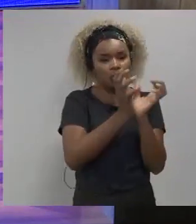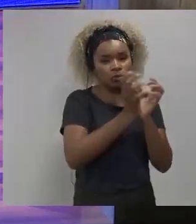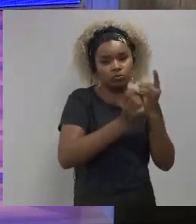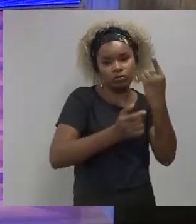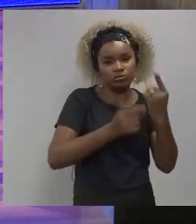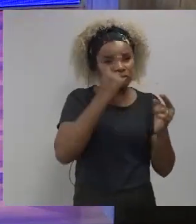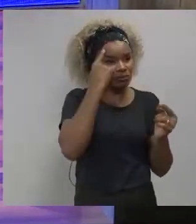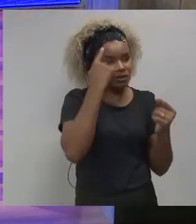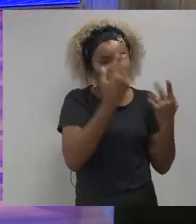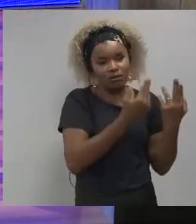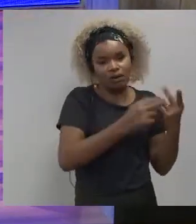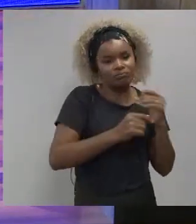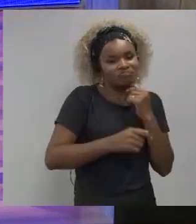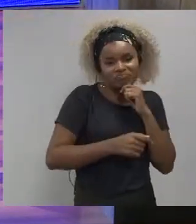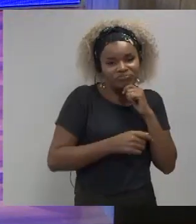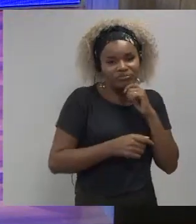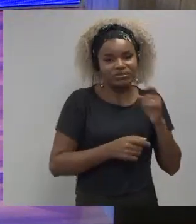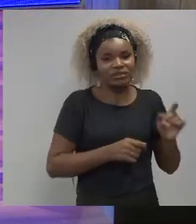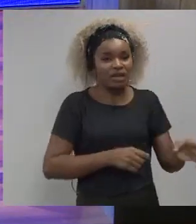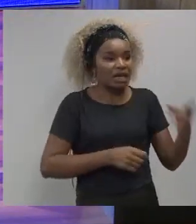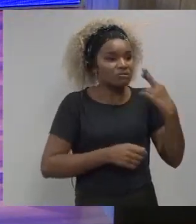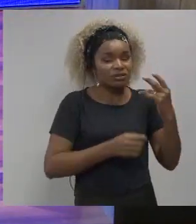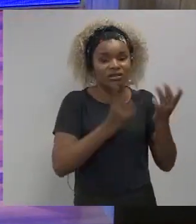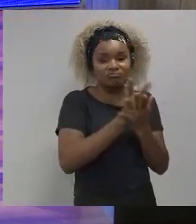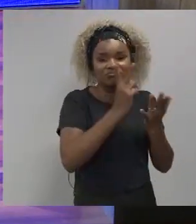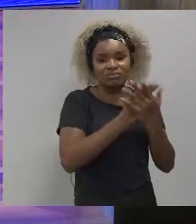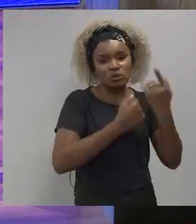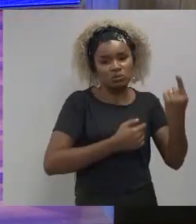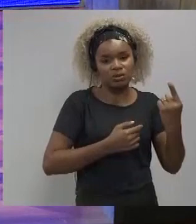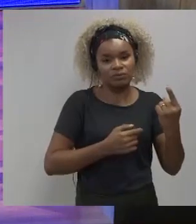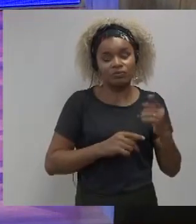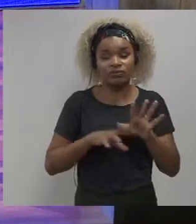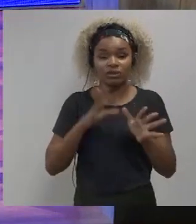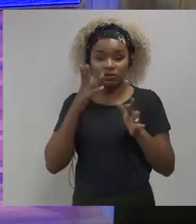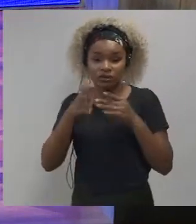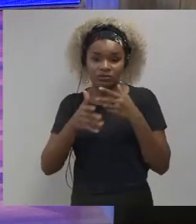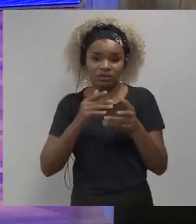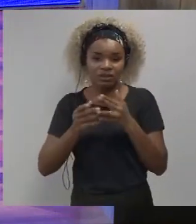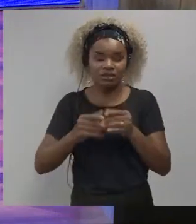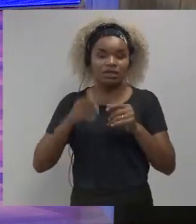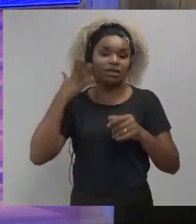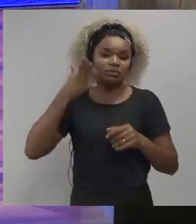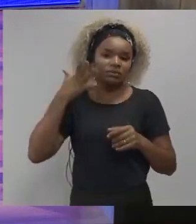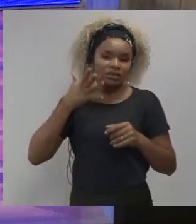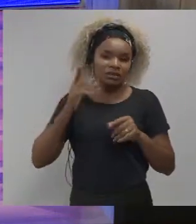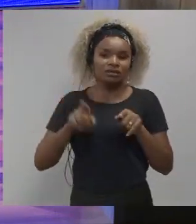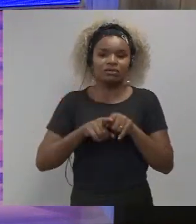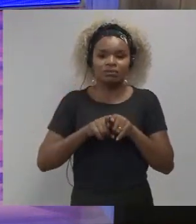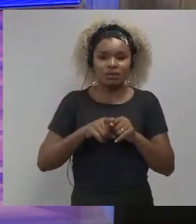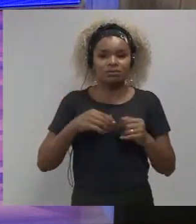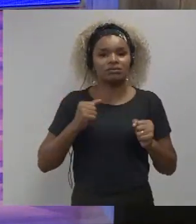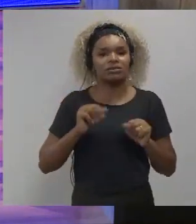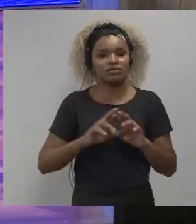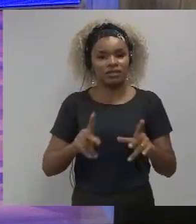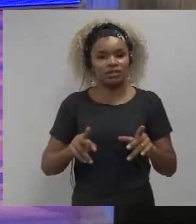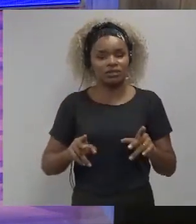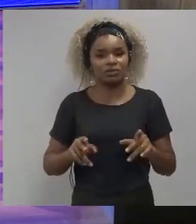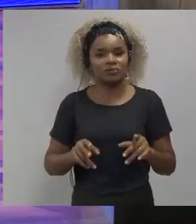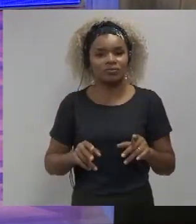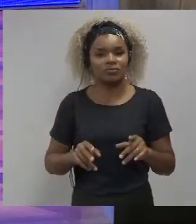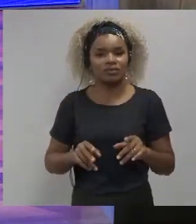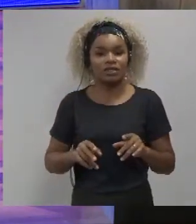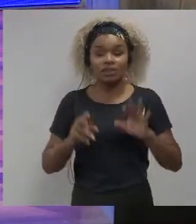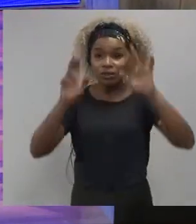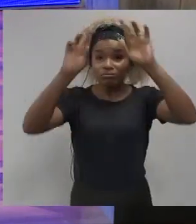with now i don't need to tell you which category policy falls into it's not a sprint